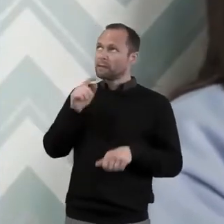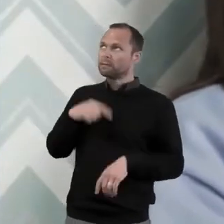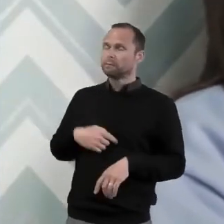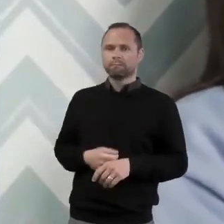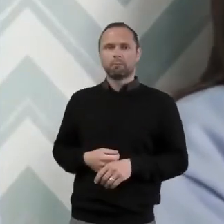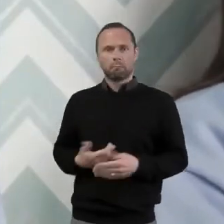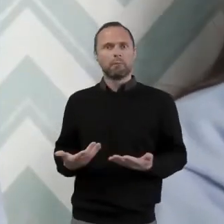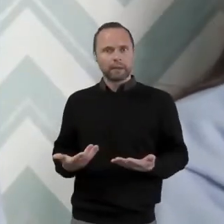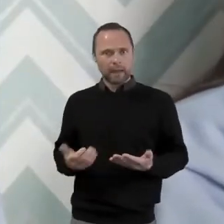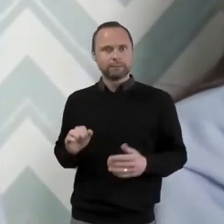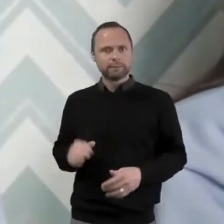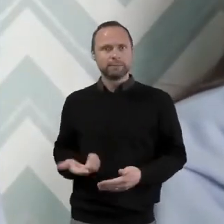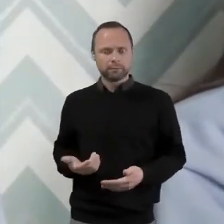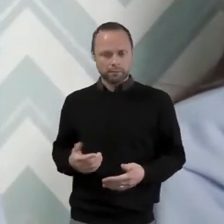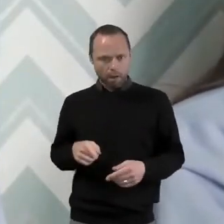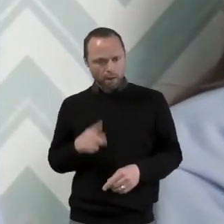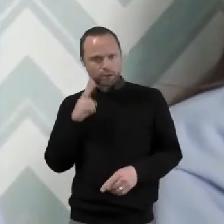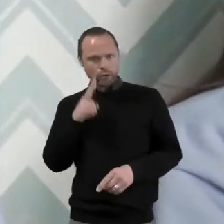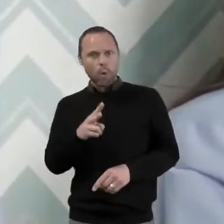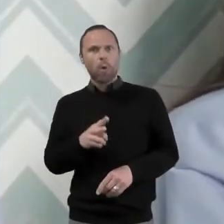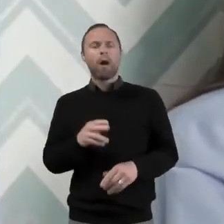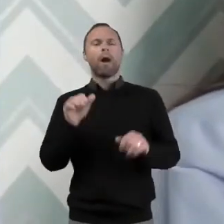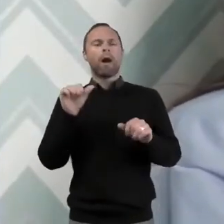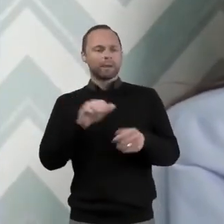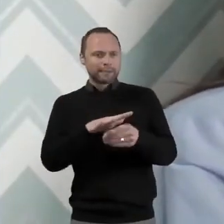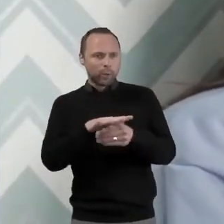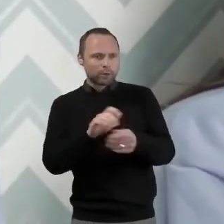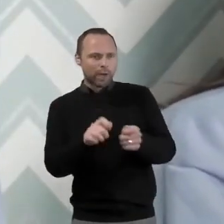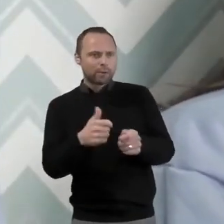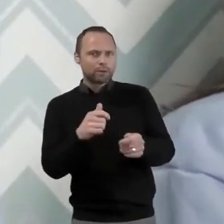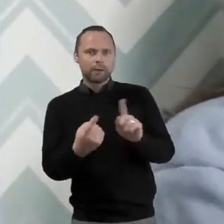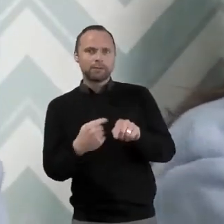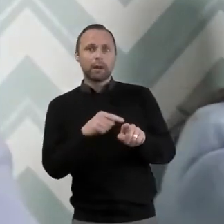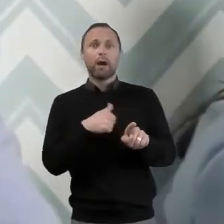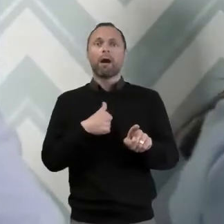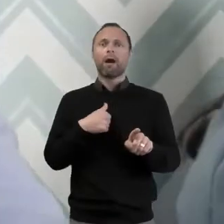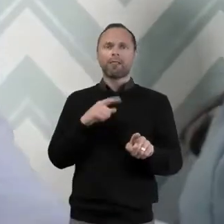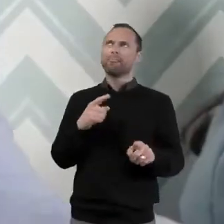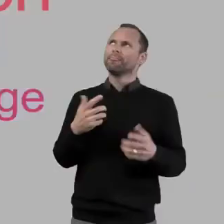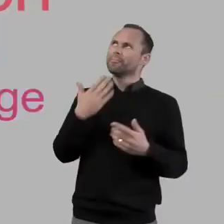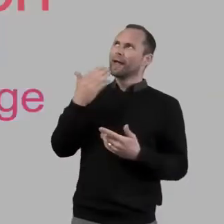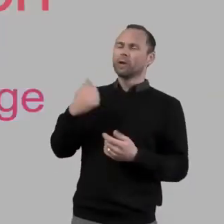hadn't seen it before. So I think that's the way that I've encountered God this year.